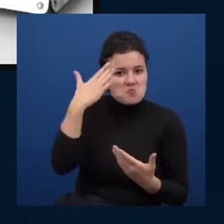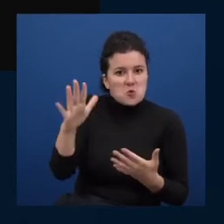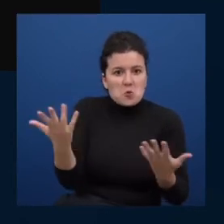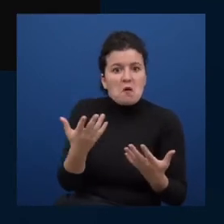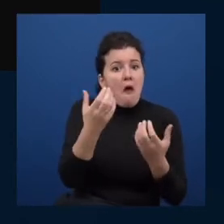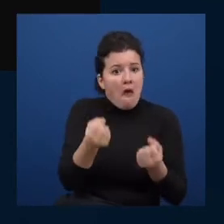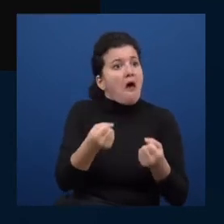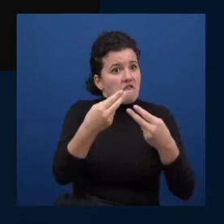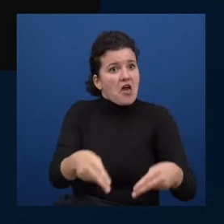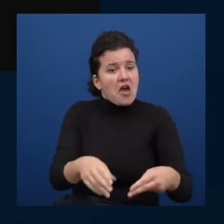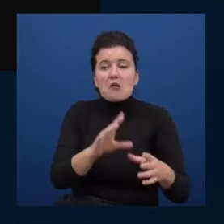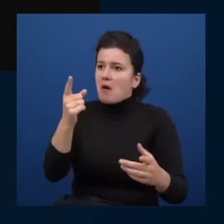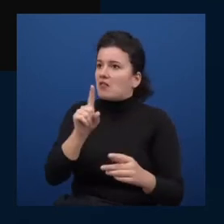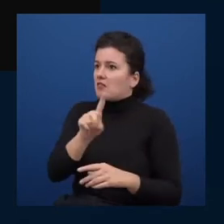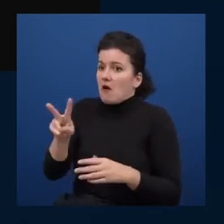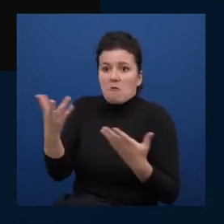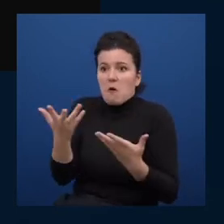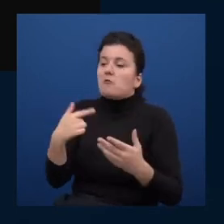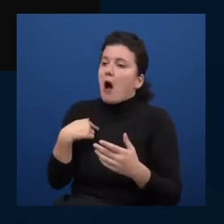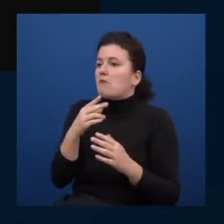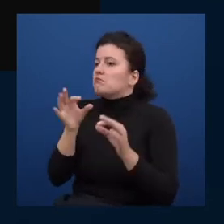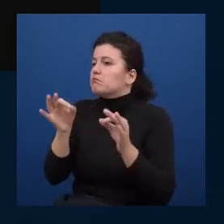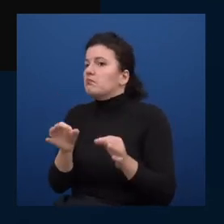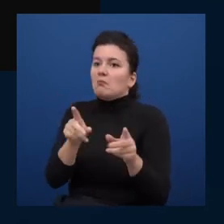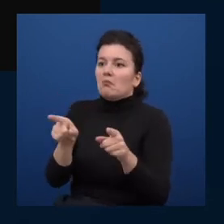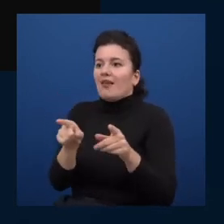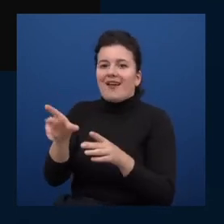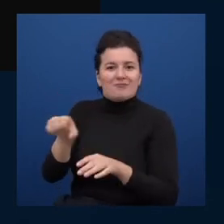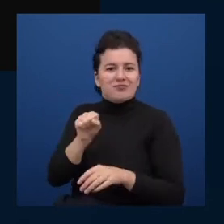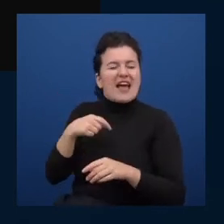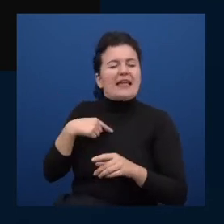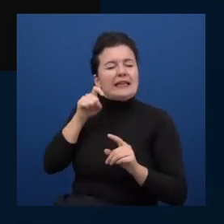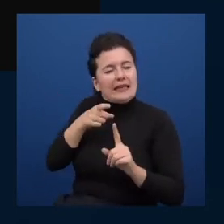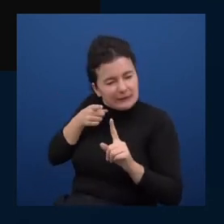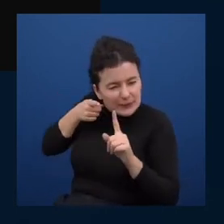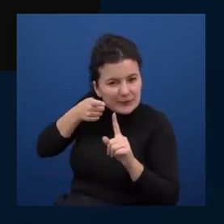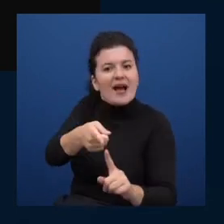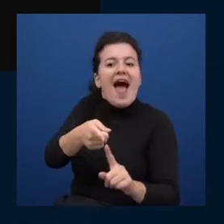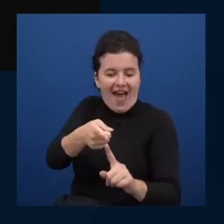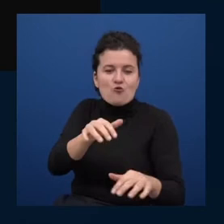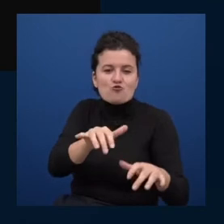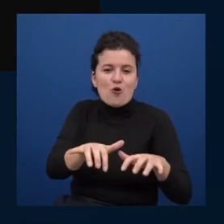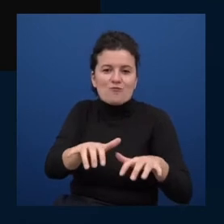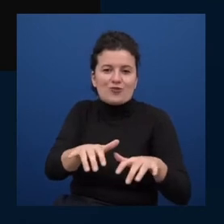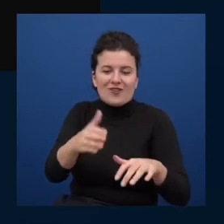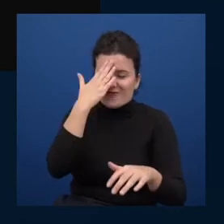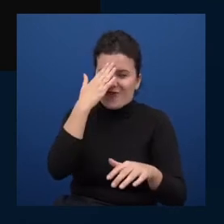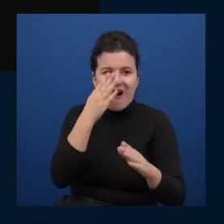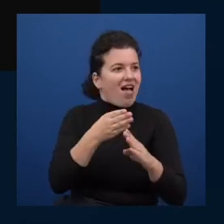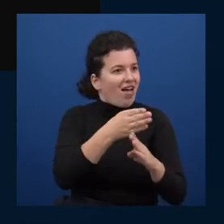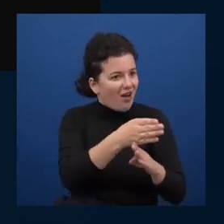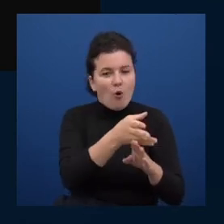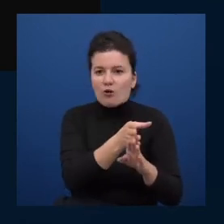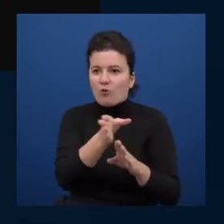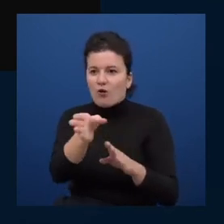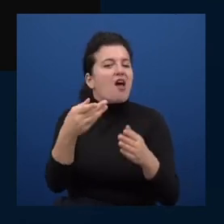exactly exactly I mean we do similar exercises where it would be a bun and I need to just and I have like a a bit of cheese